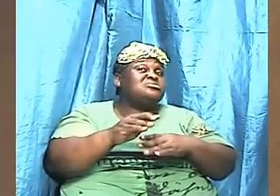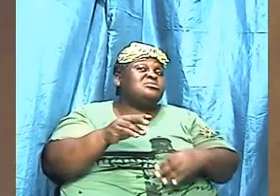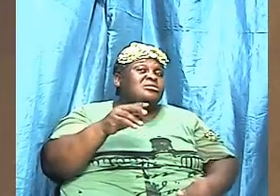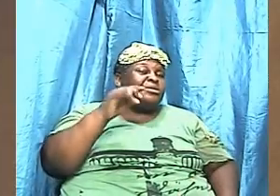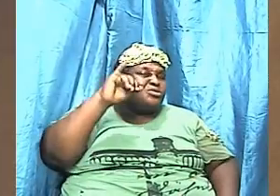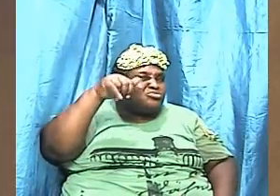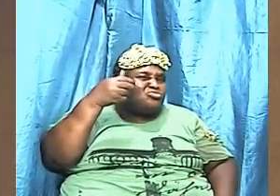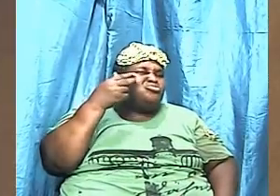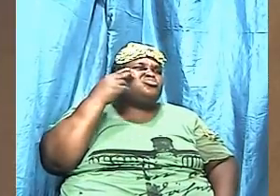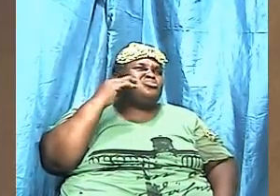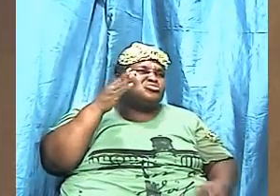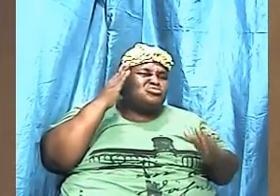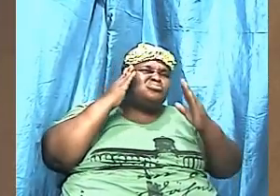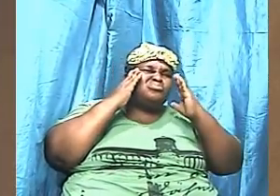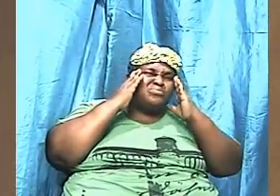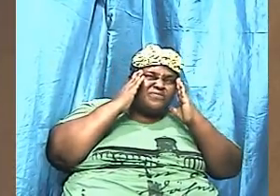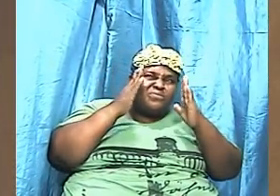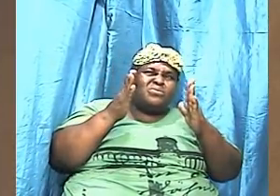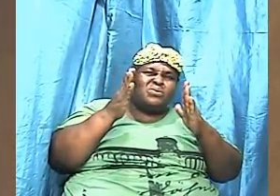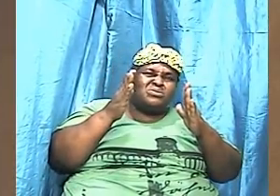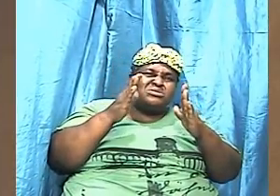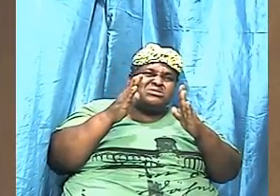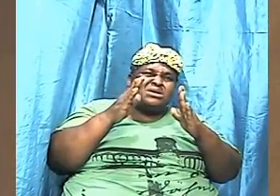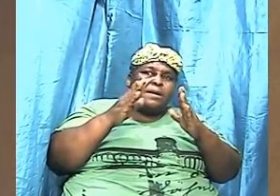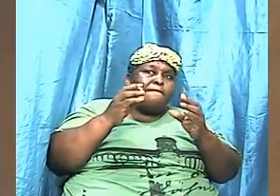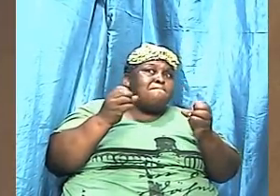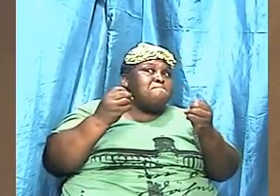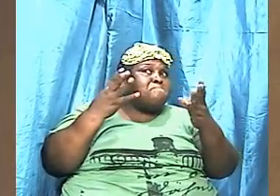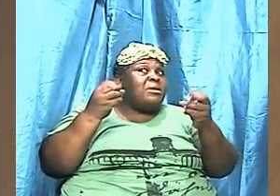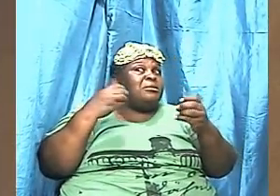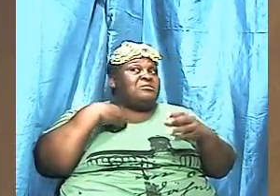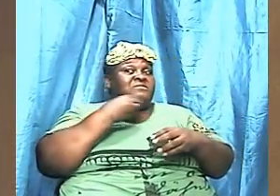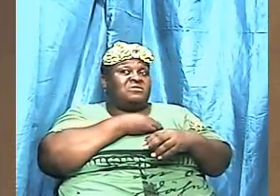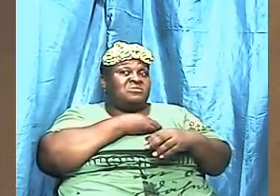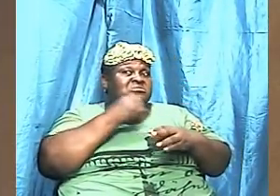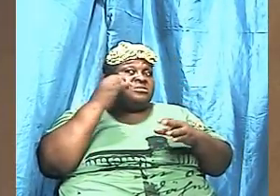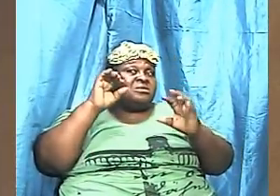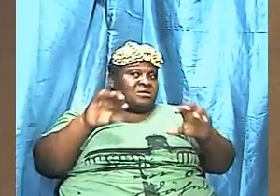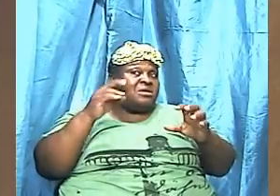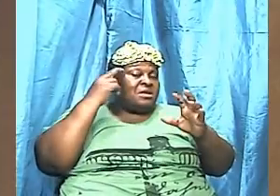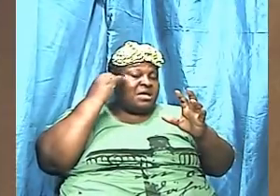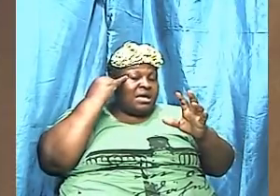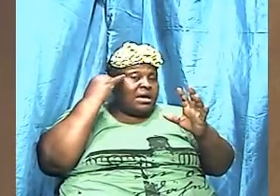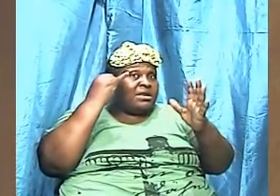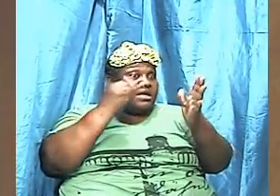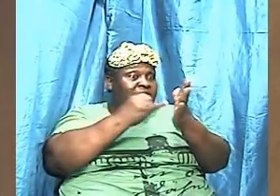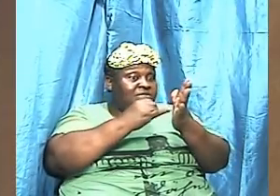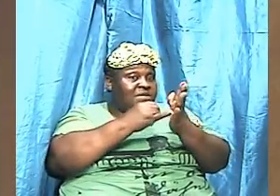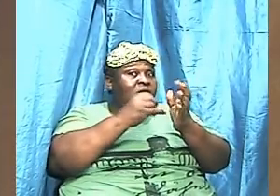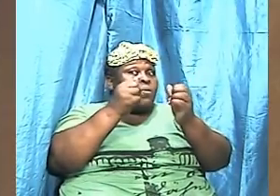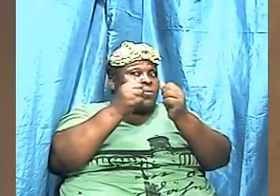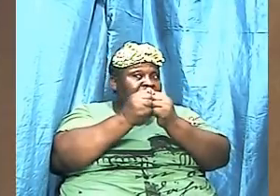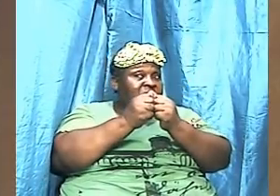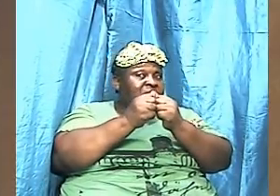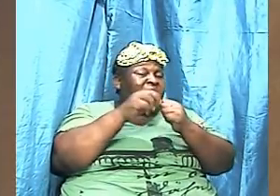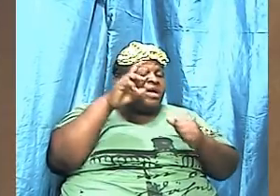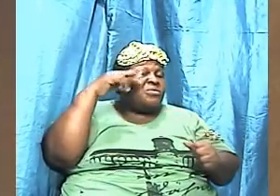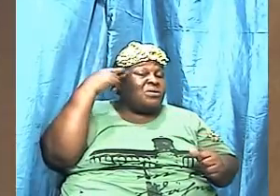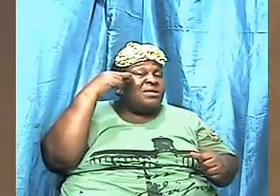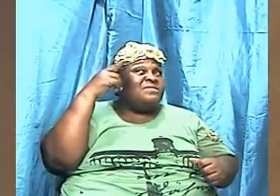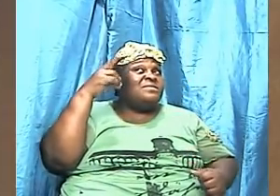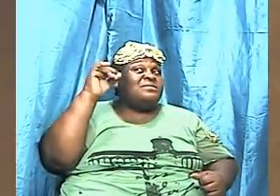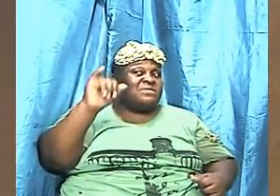look and many of us can identify with and realize that the